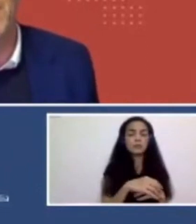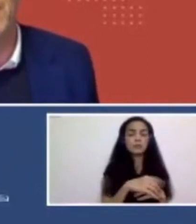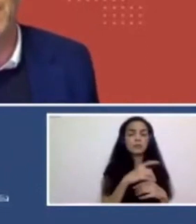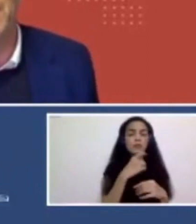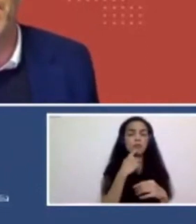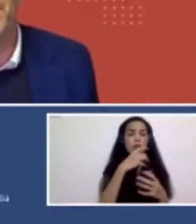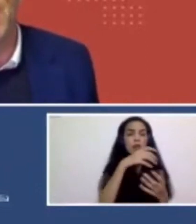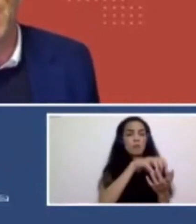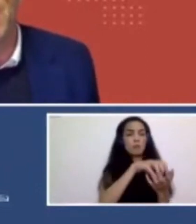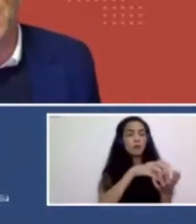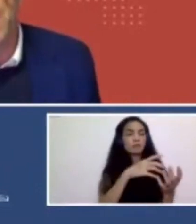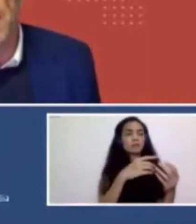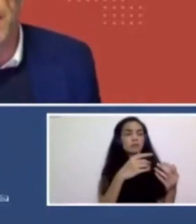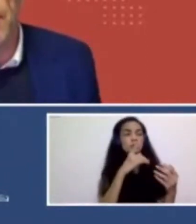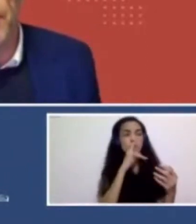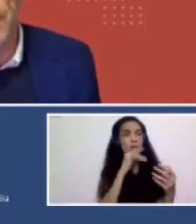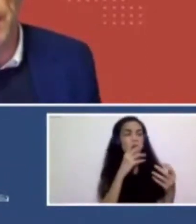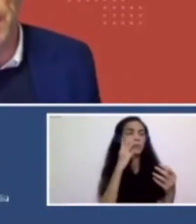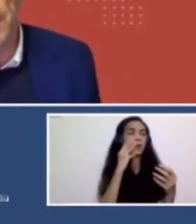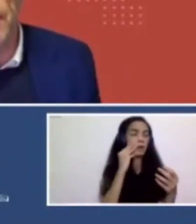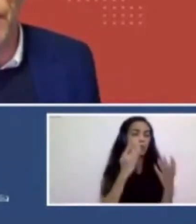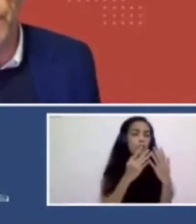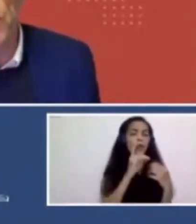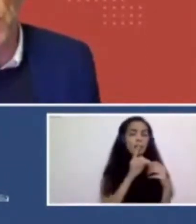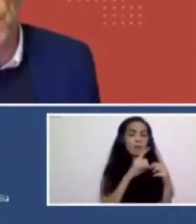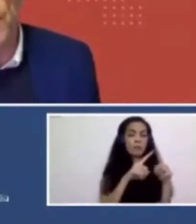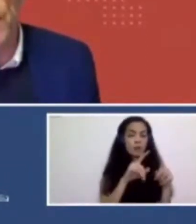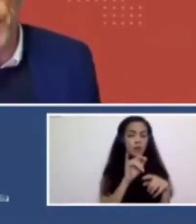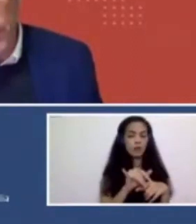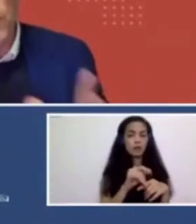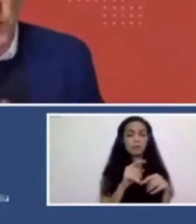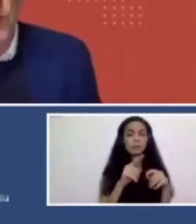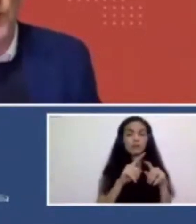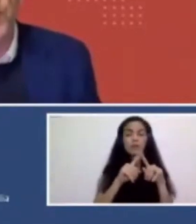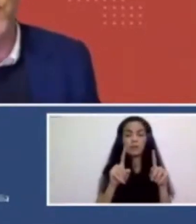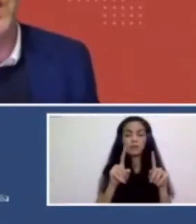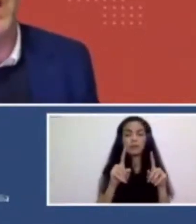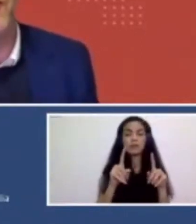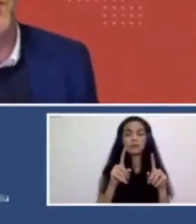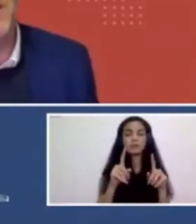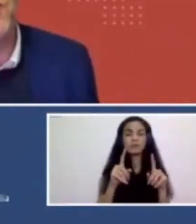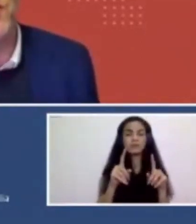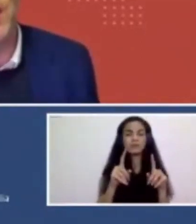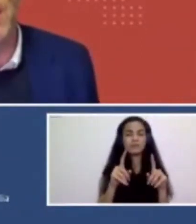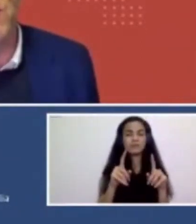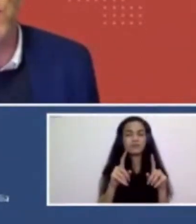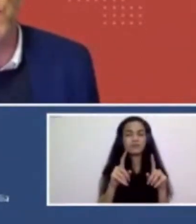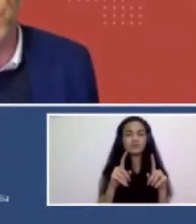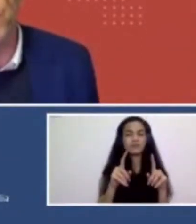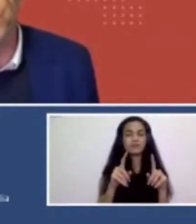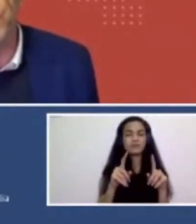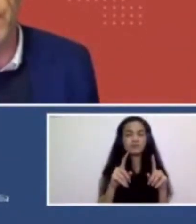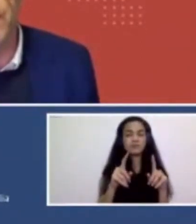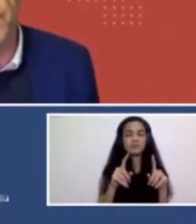Um, but, um, um, but, um, but, you know, because we are sort of much more engaged